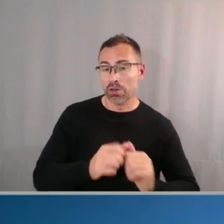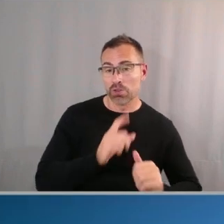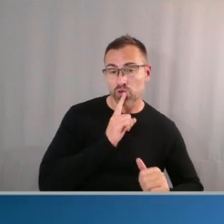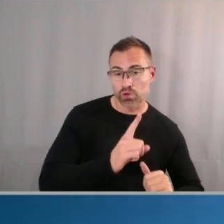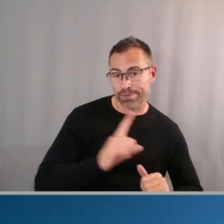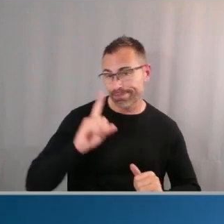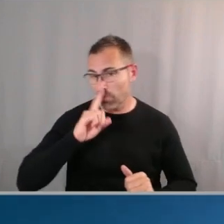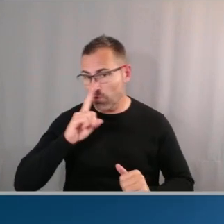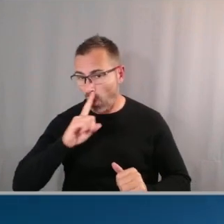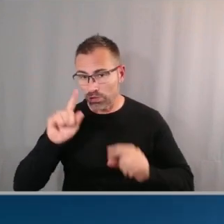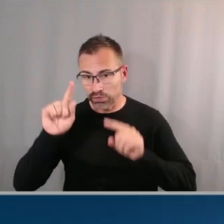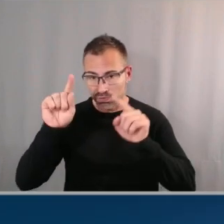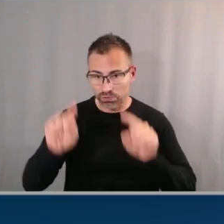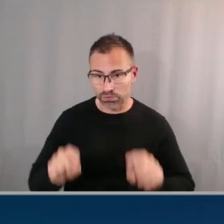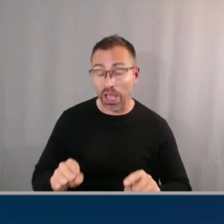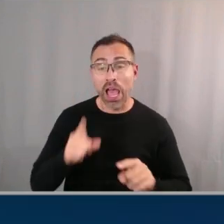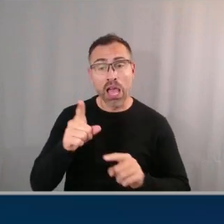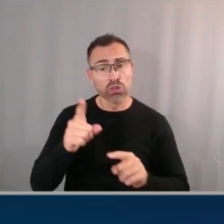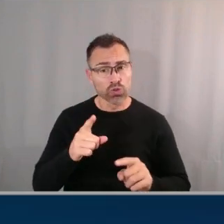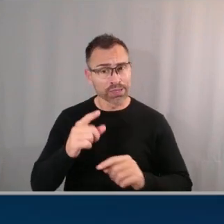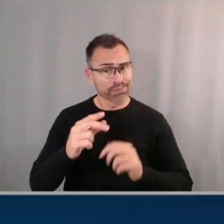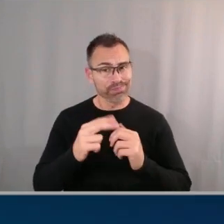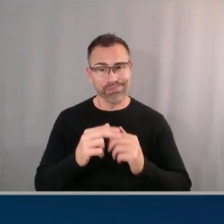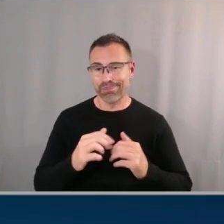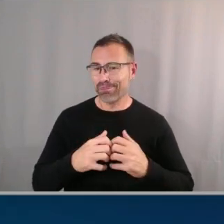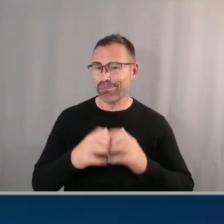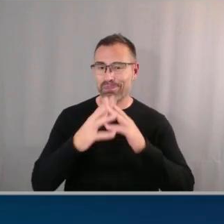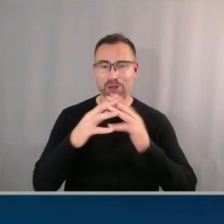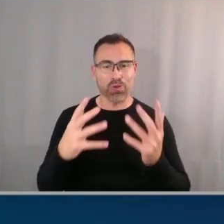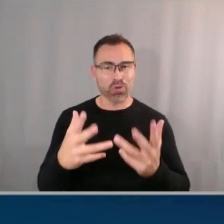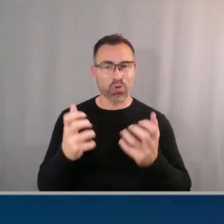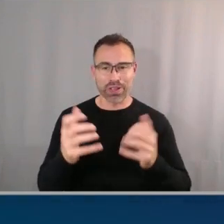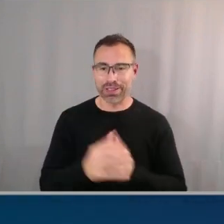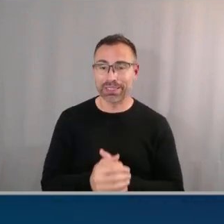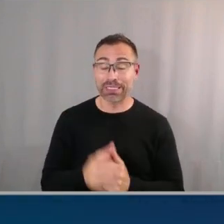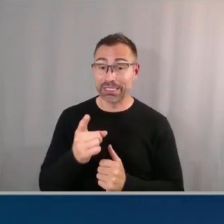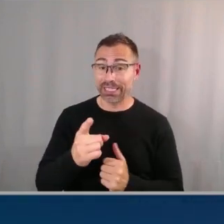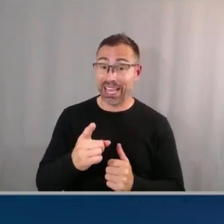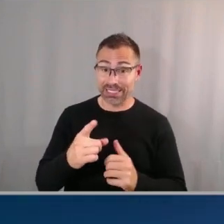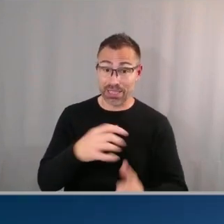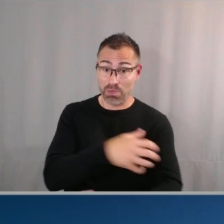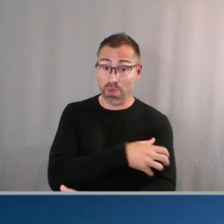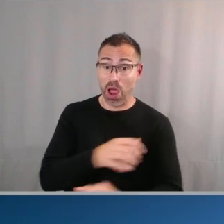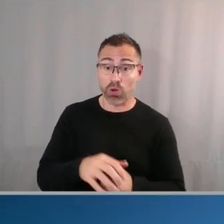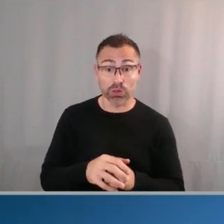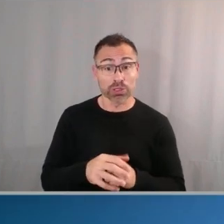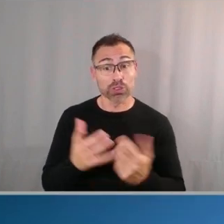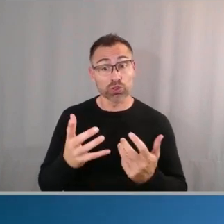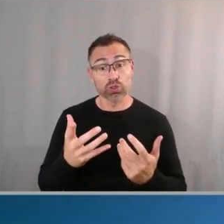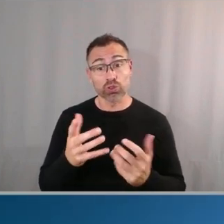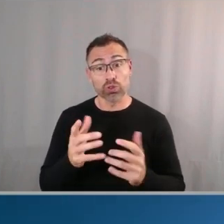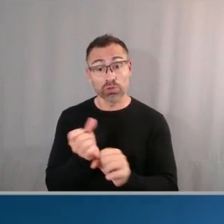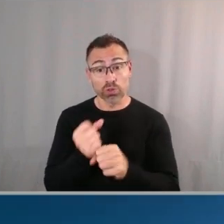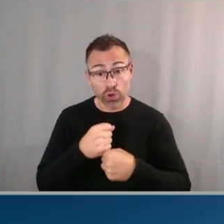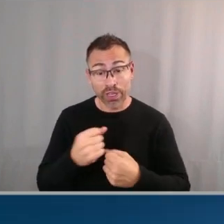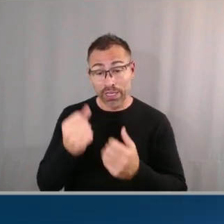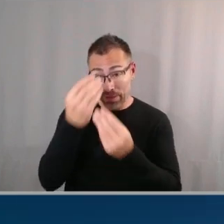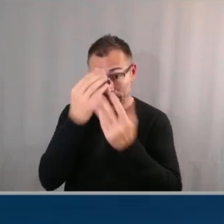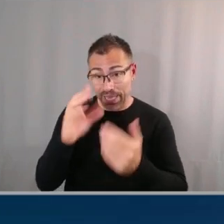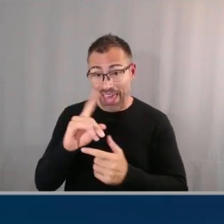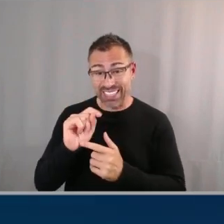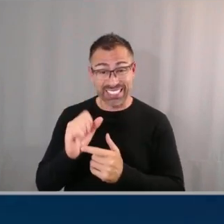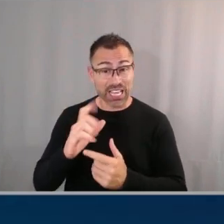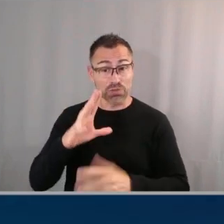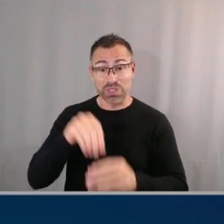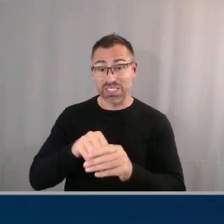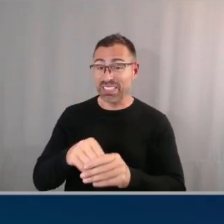um that's the power of S3 metadata the ability for you to curate your data sets for ML analytics storage analysis in a matter of seconds